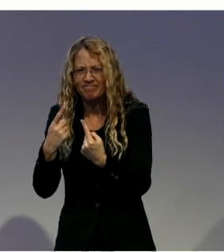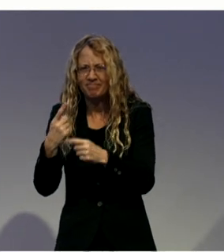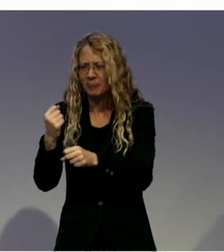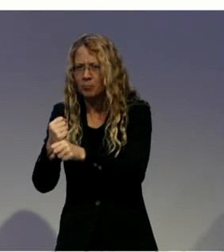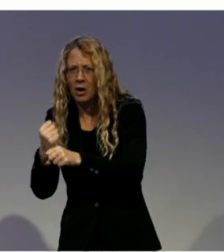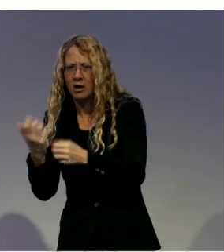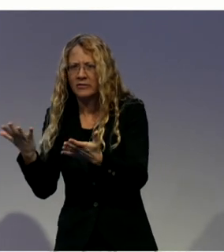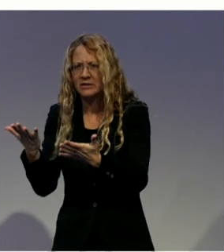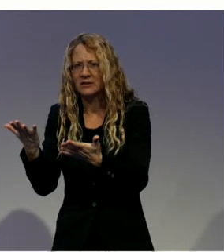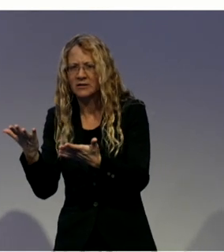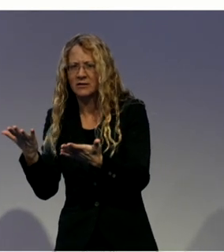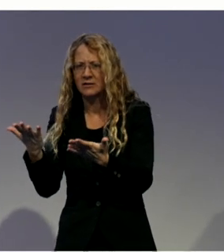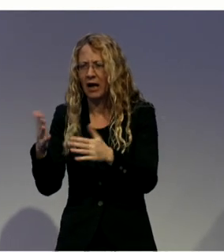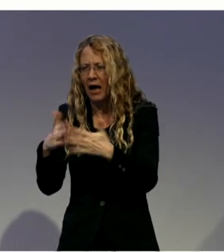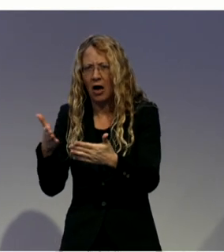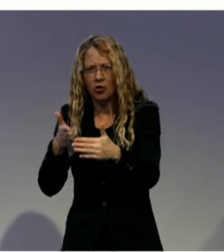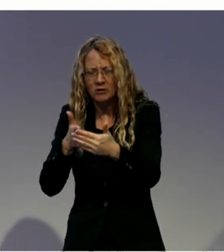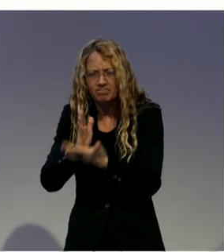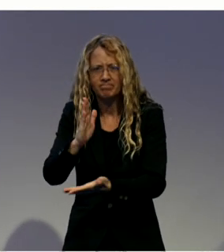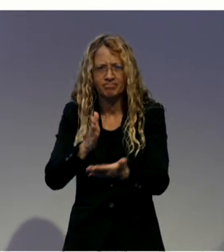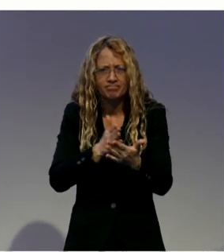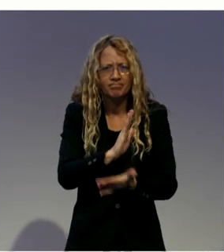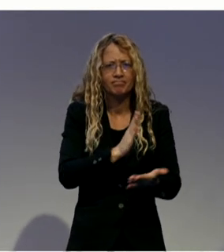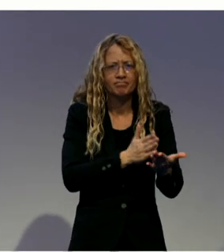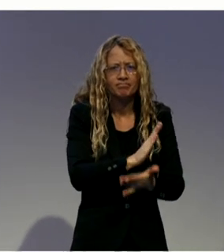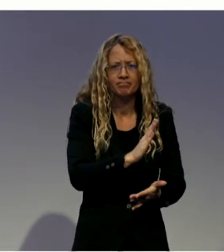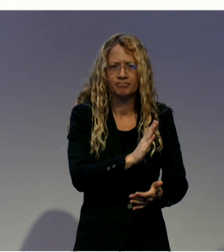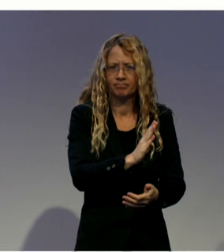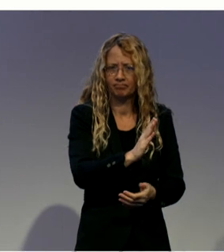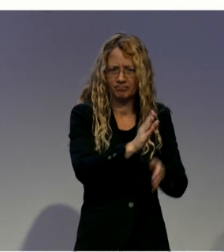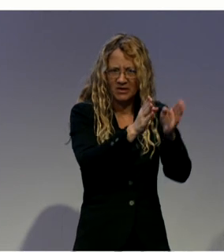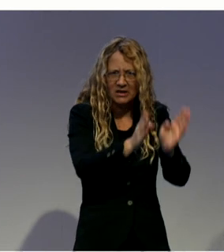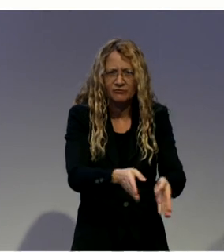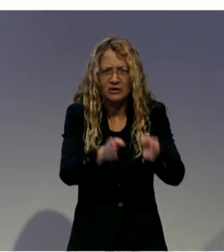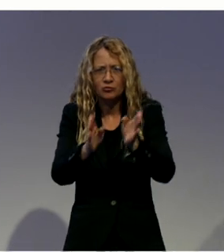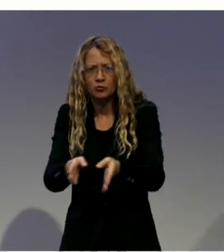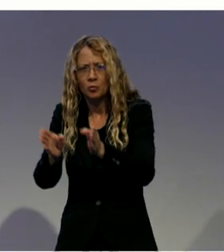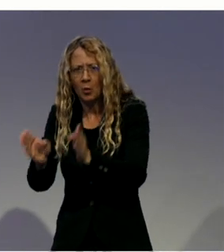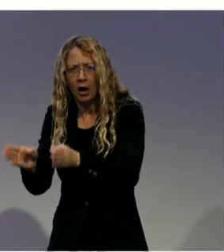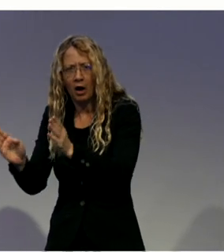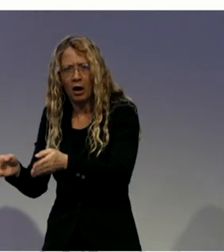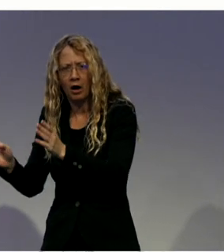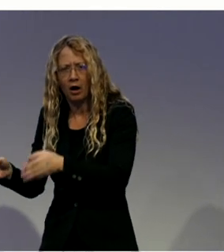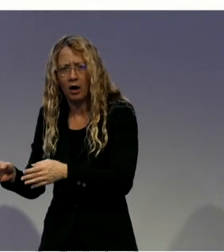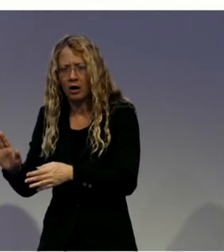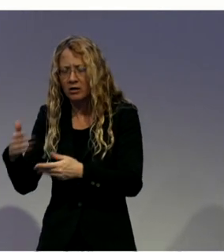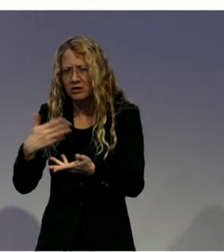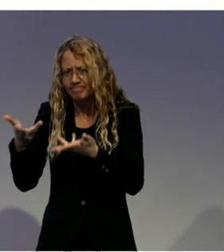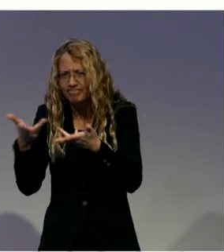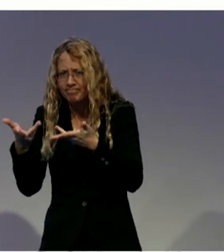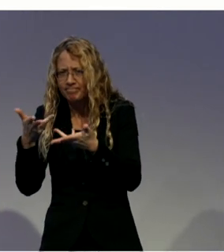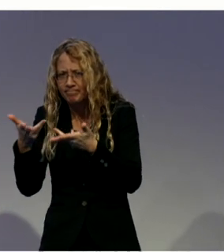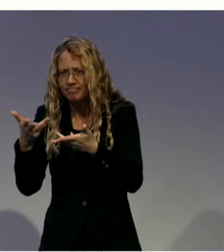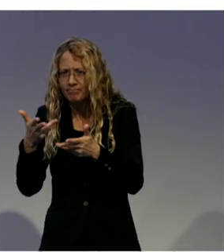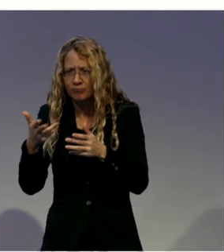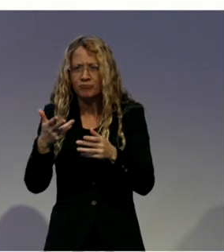individual navigation services from the start of the program right to the finish, as well as we promote